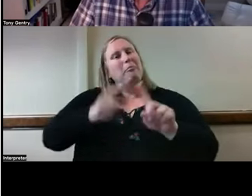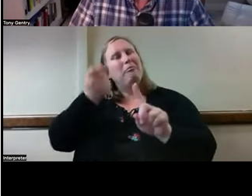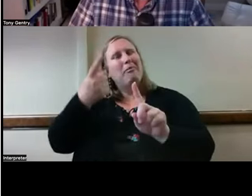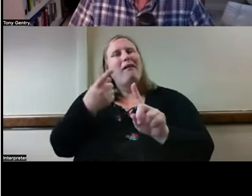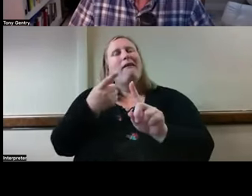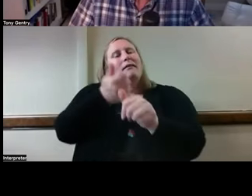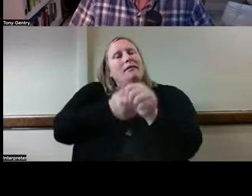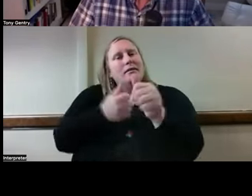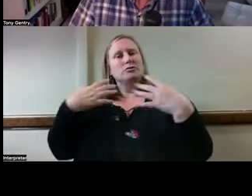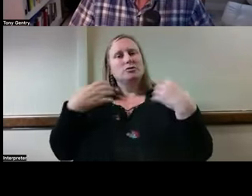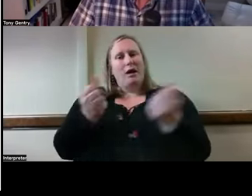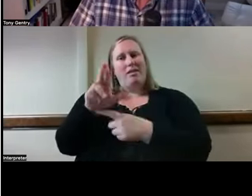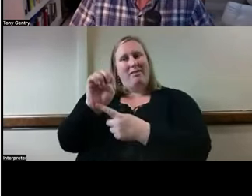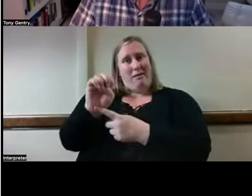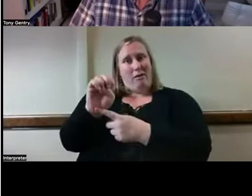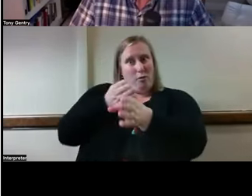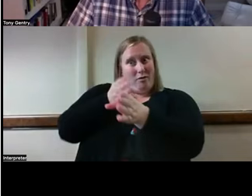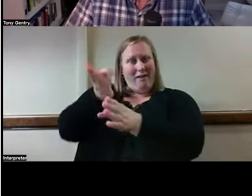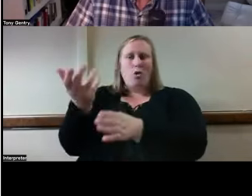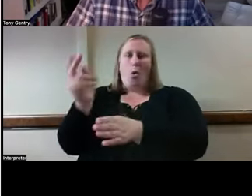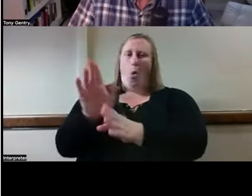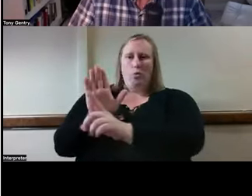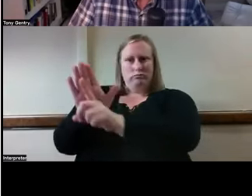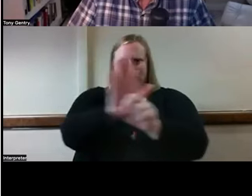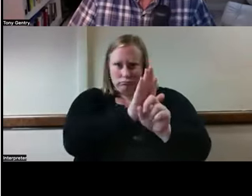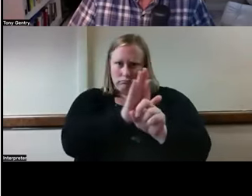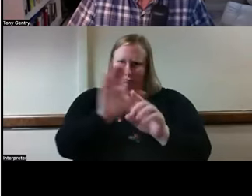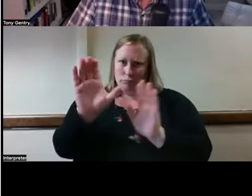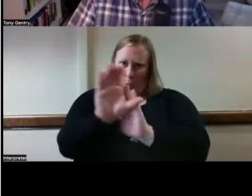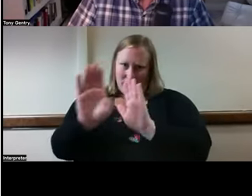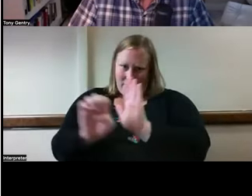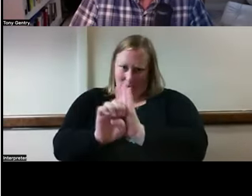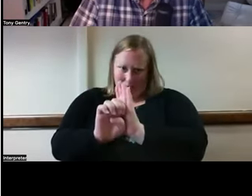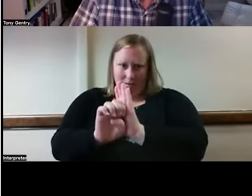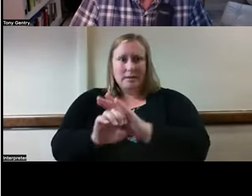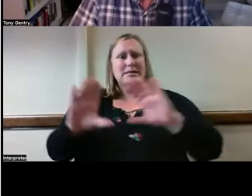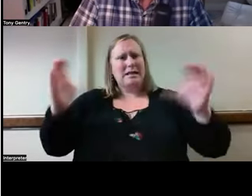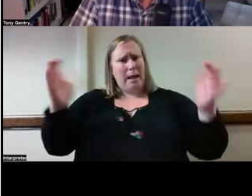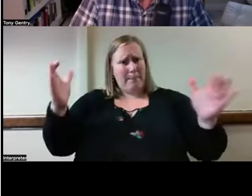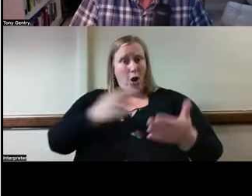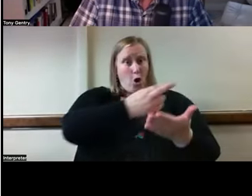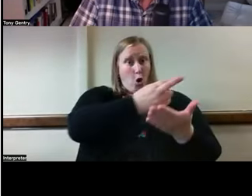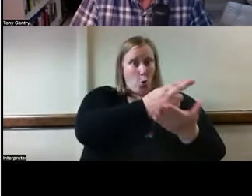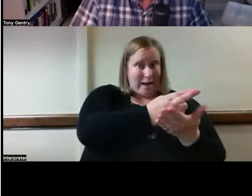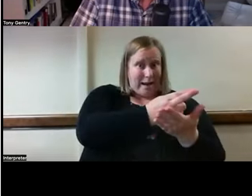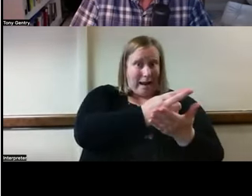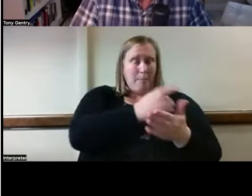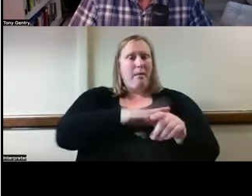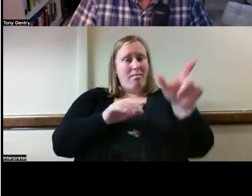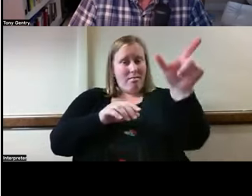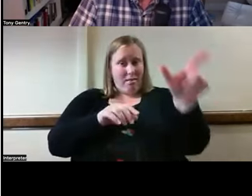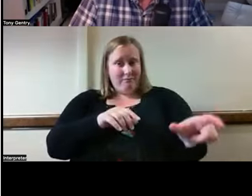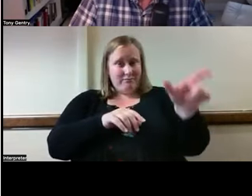ethics. And as you can see from this next slide, I'm comparing the rehab counseling code of ethics ethics in the box on the left,